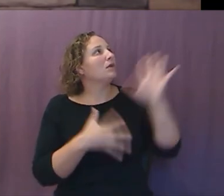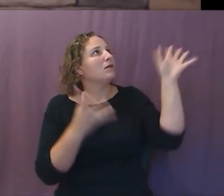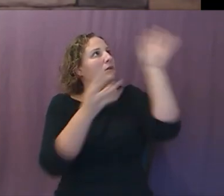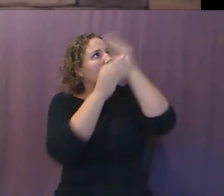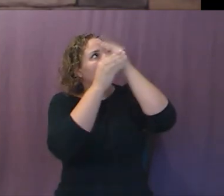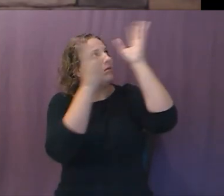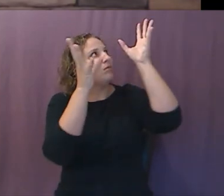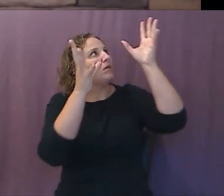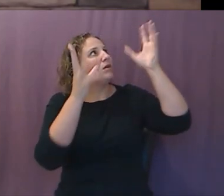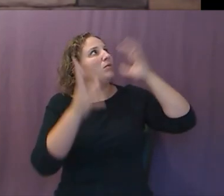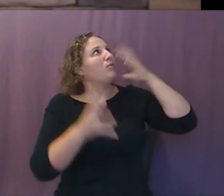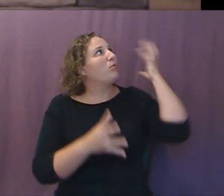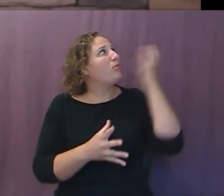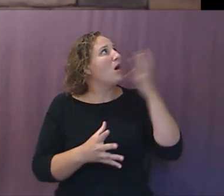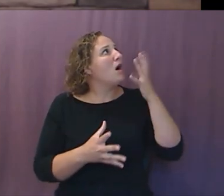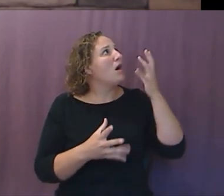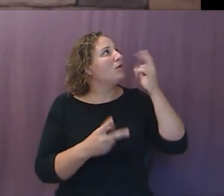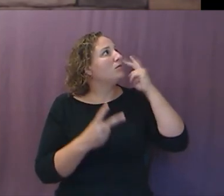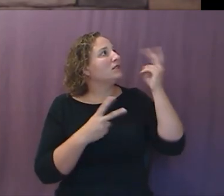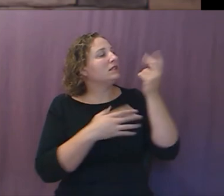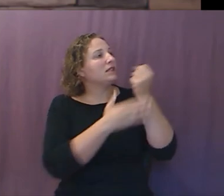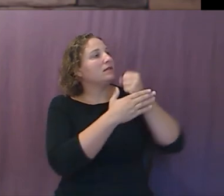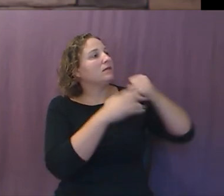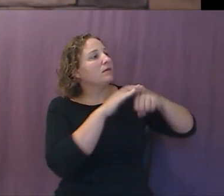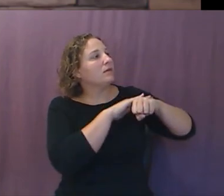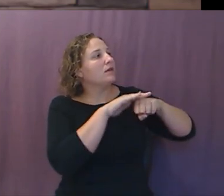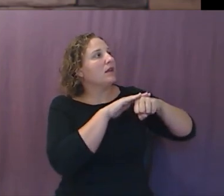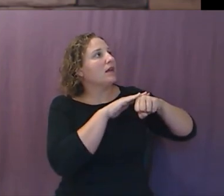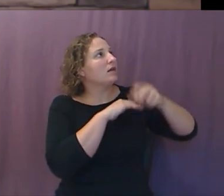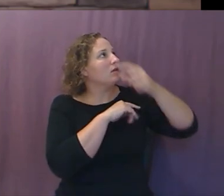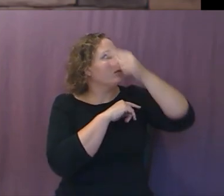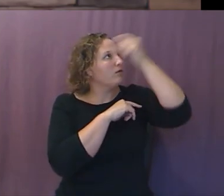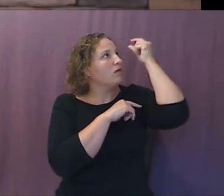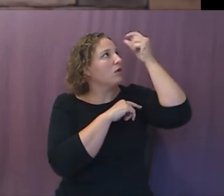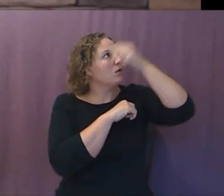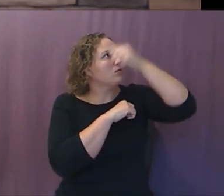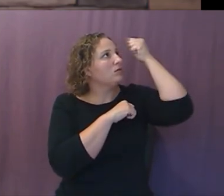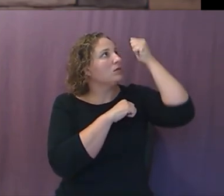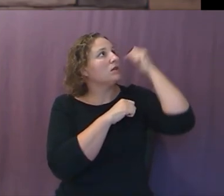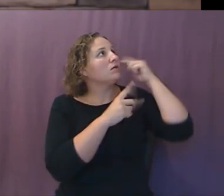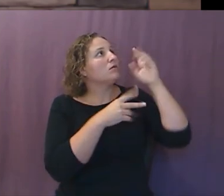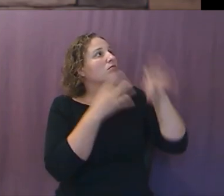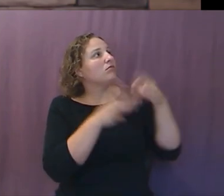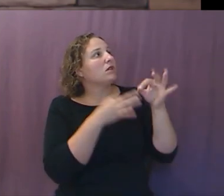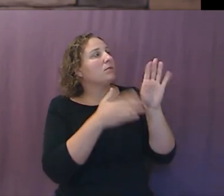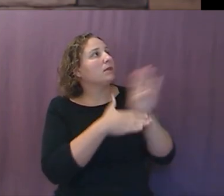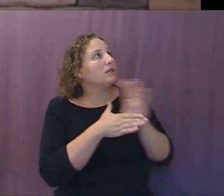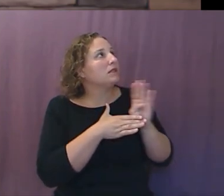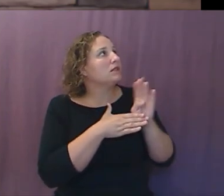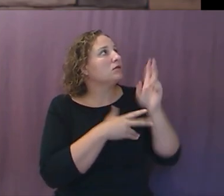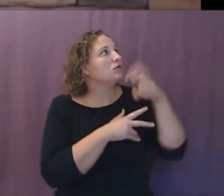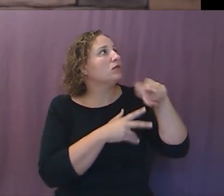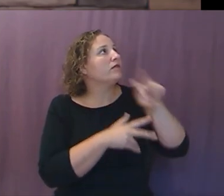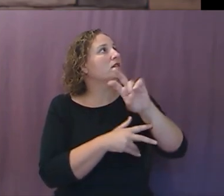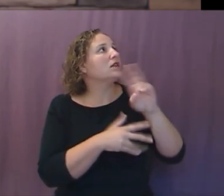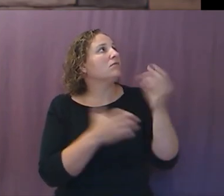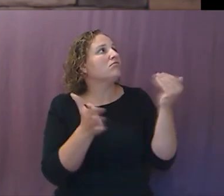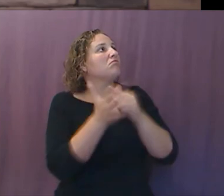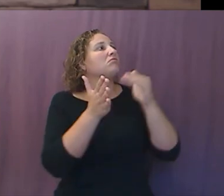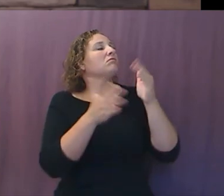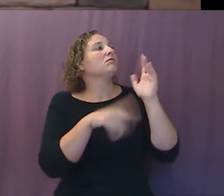waving a hand or scanning a forehead and transacting business or traveling or being denied